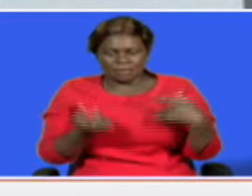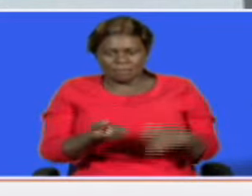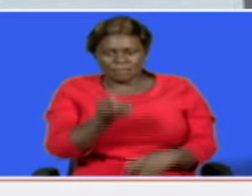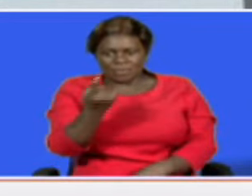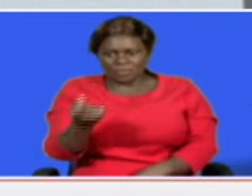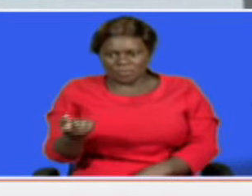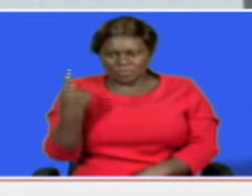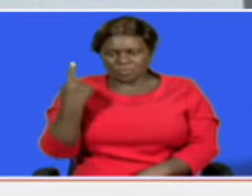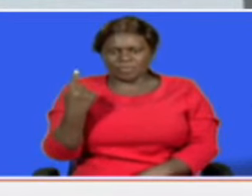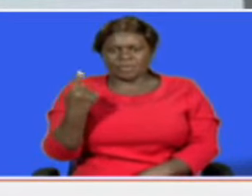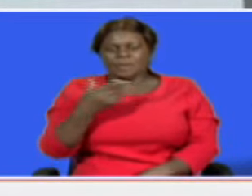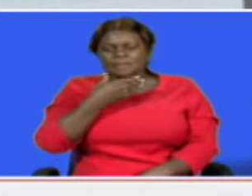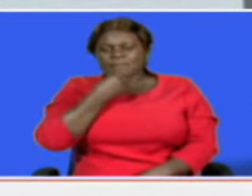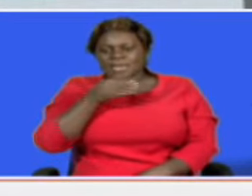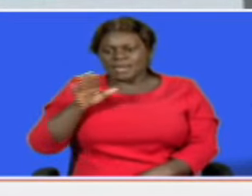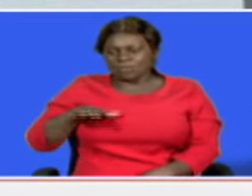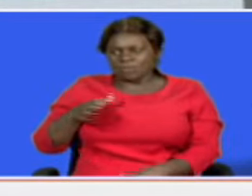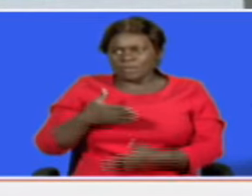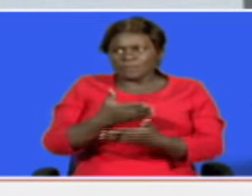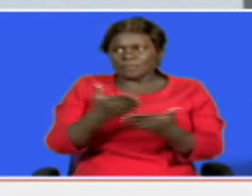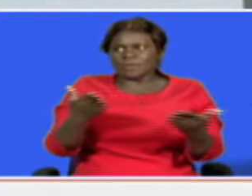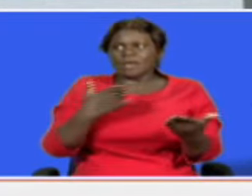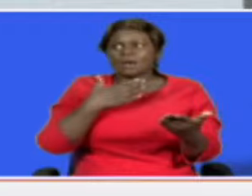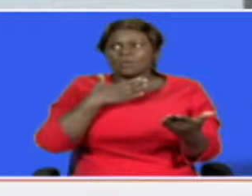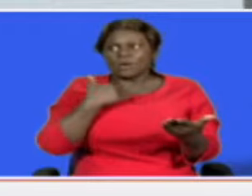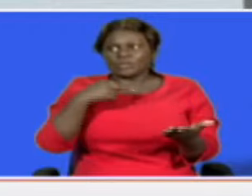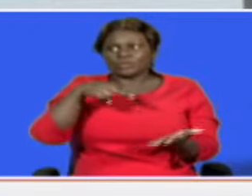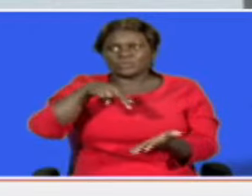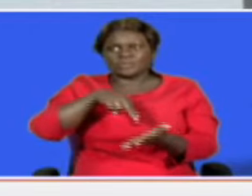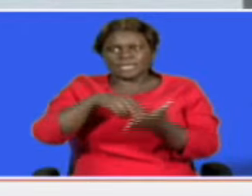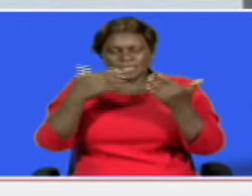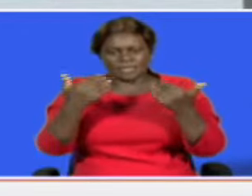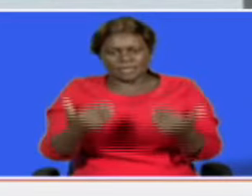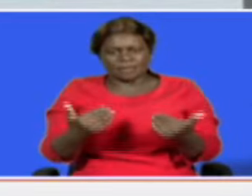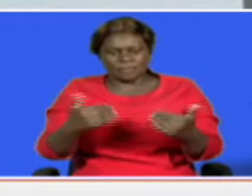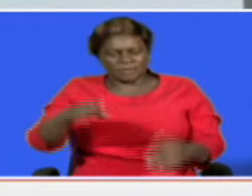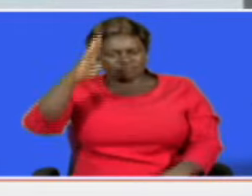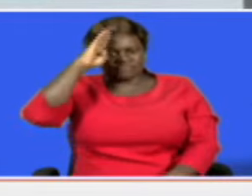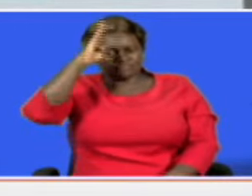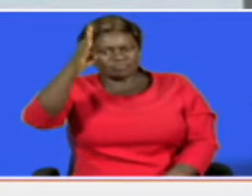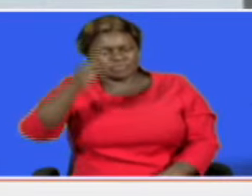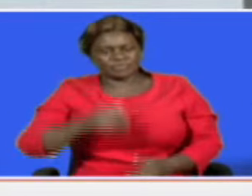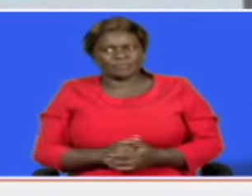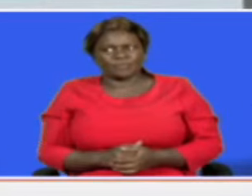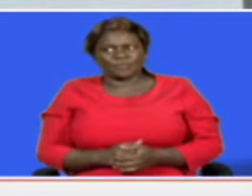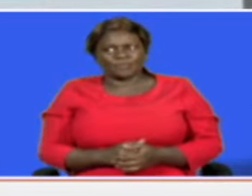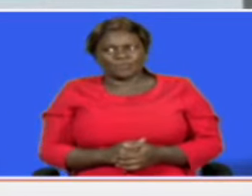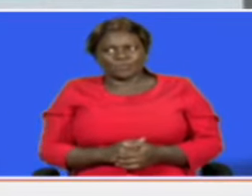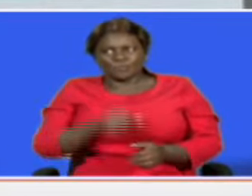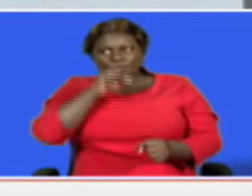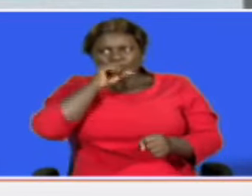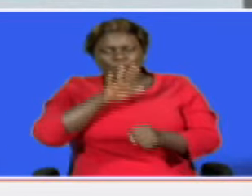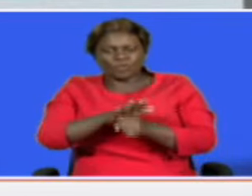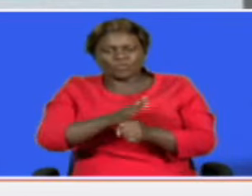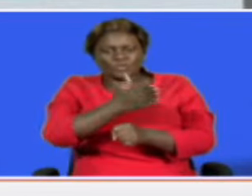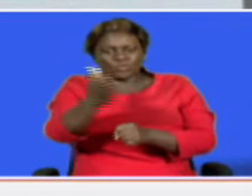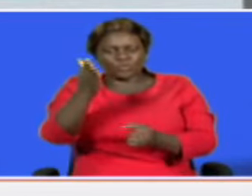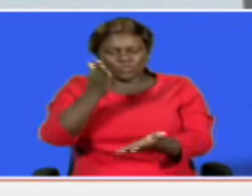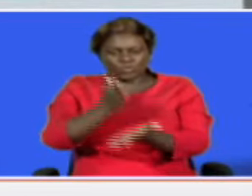so ladies and gentlemen i want to stand here to really salute you and to assure you